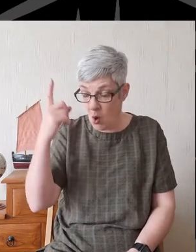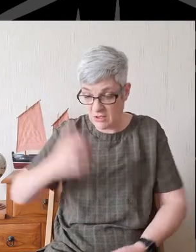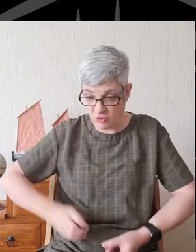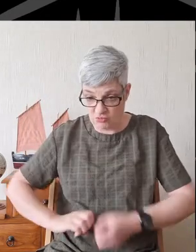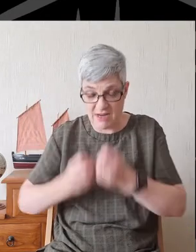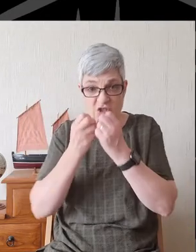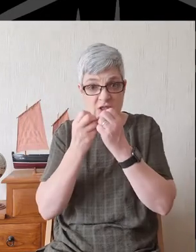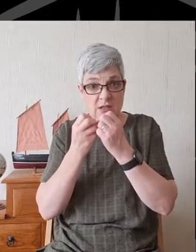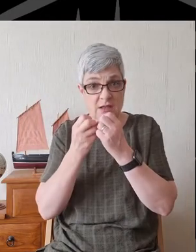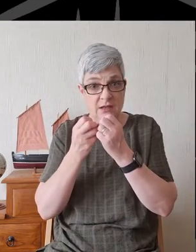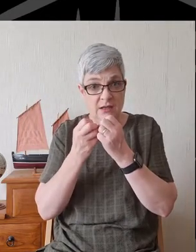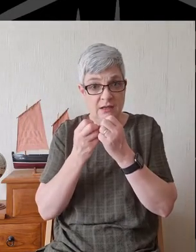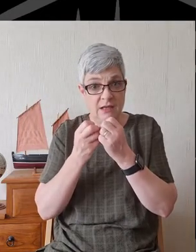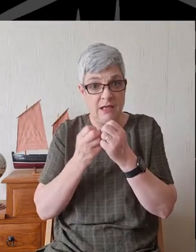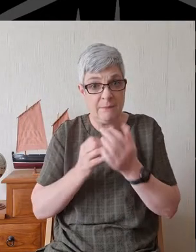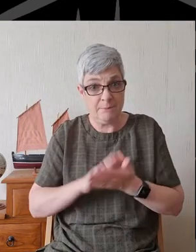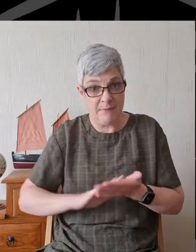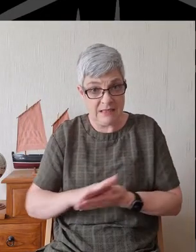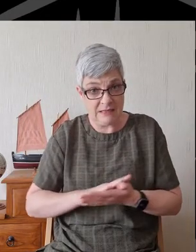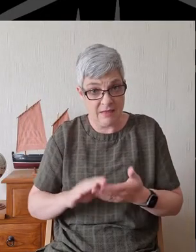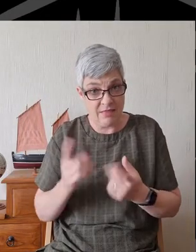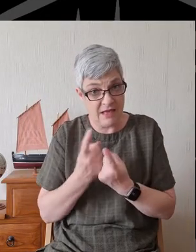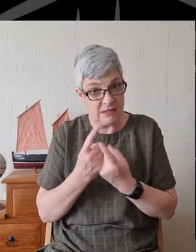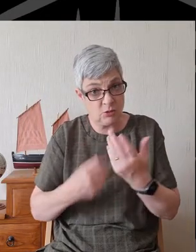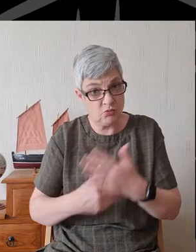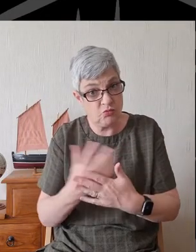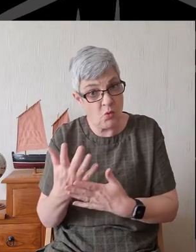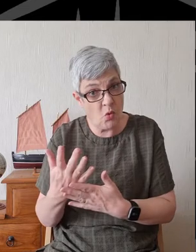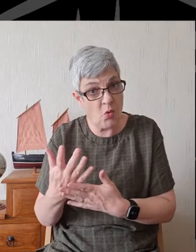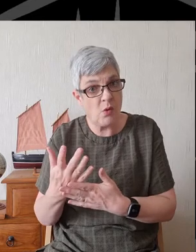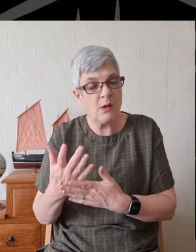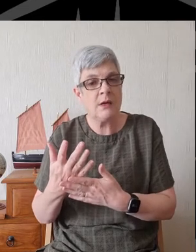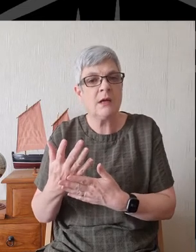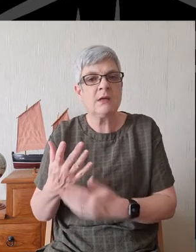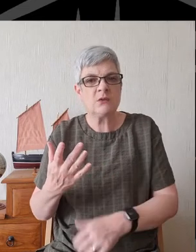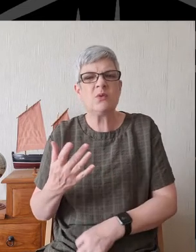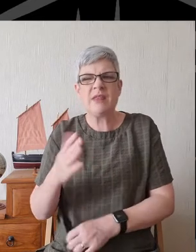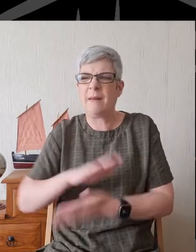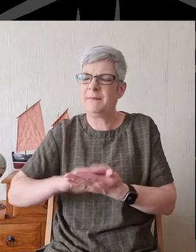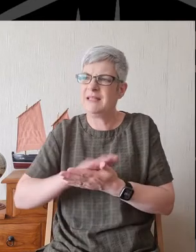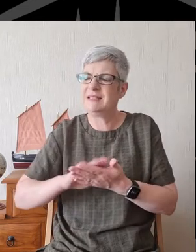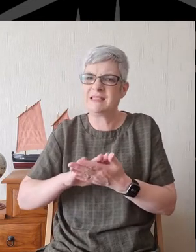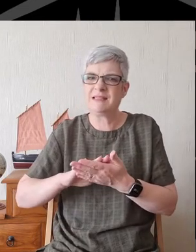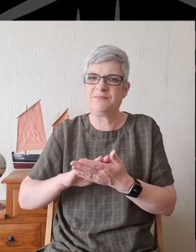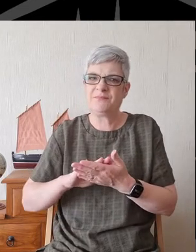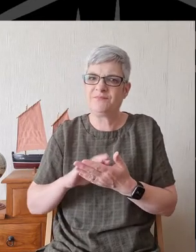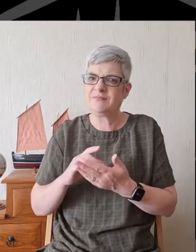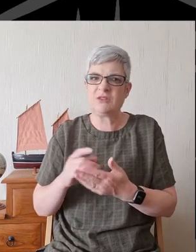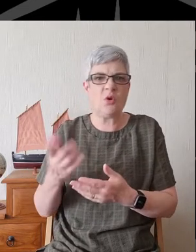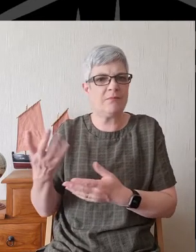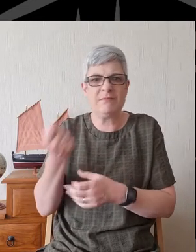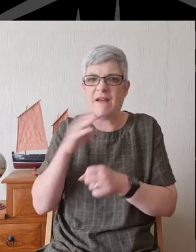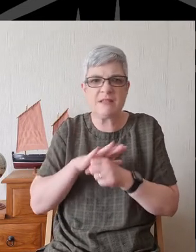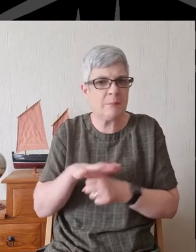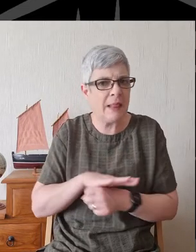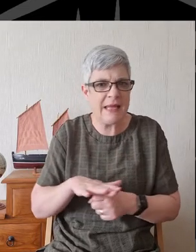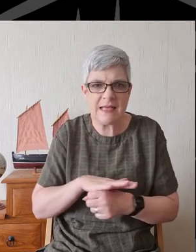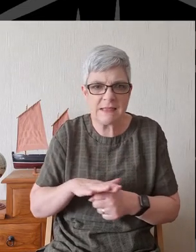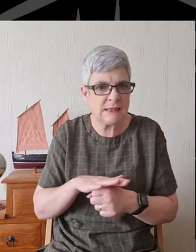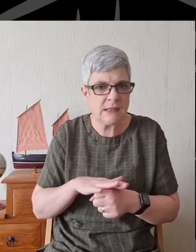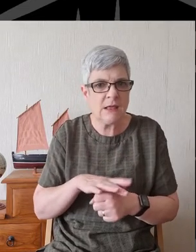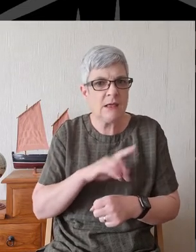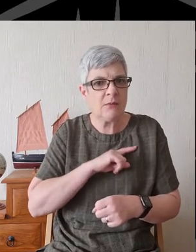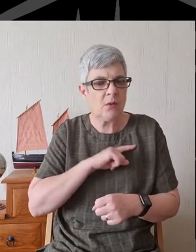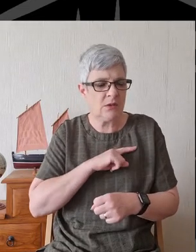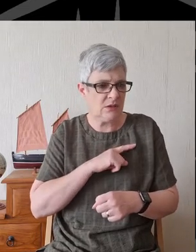fruitfulness on the earth. And it was a robbing of his place to turn to Tammuz or anyone else